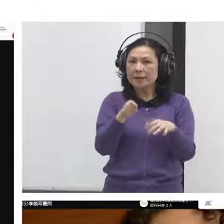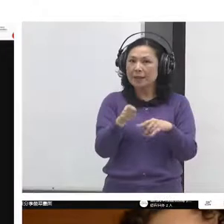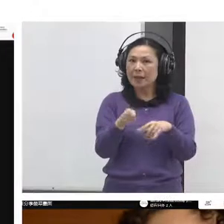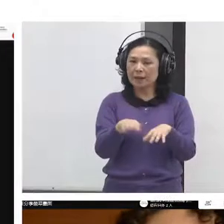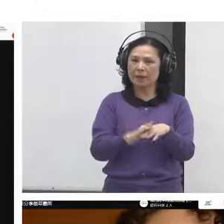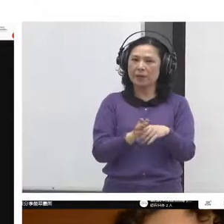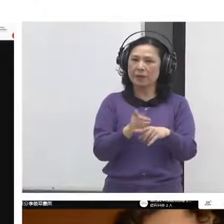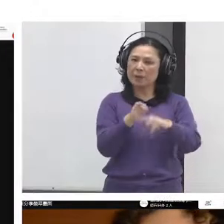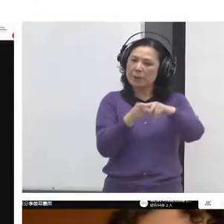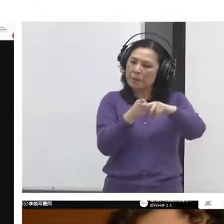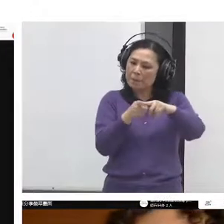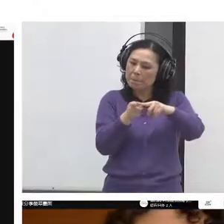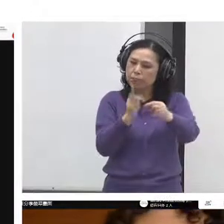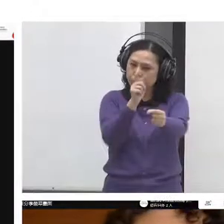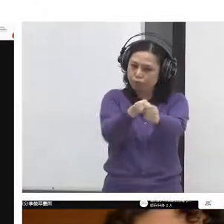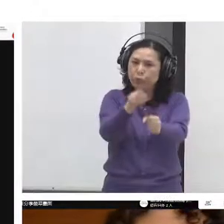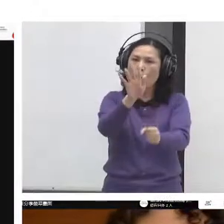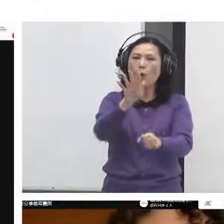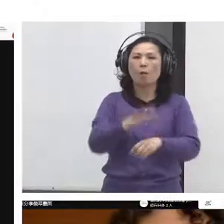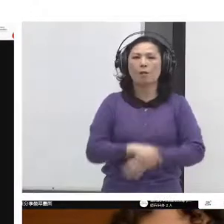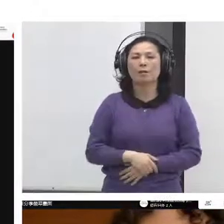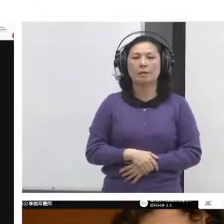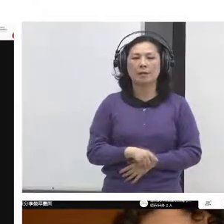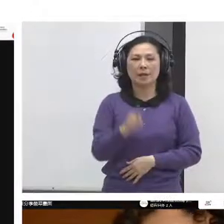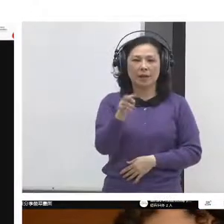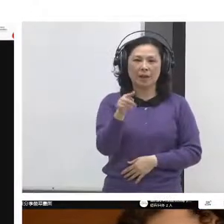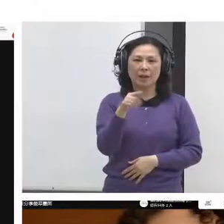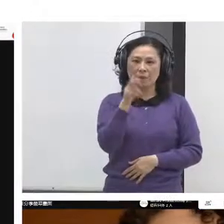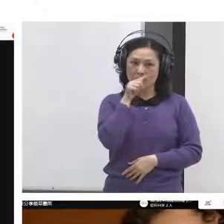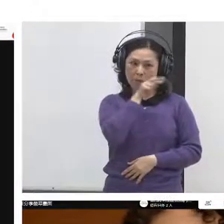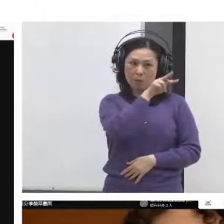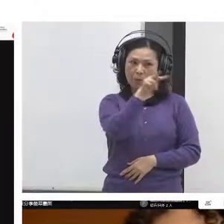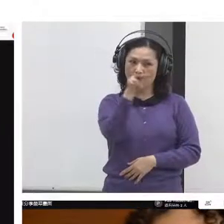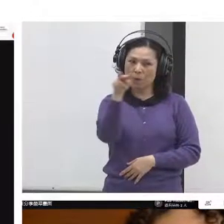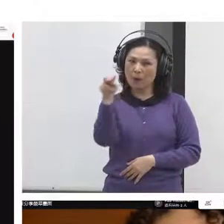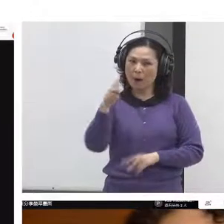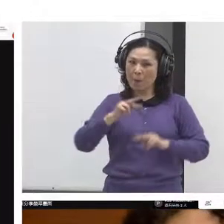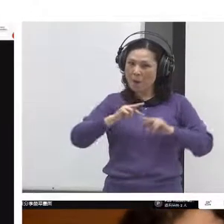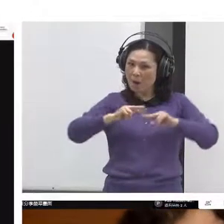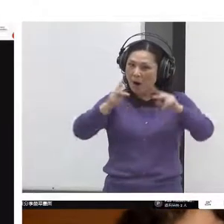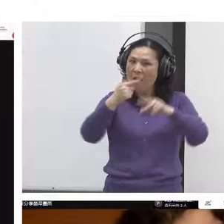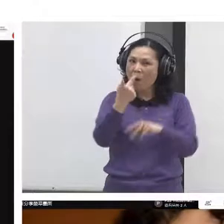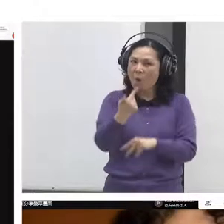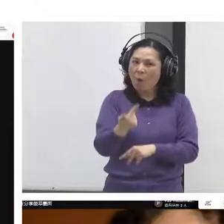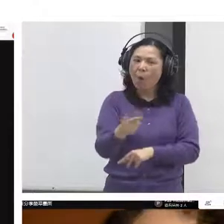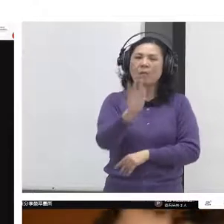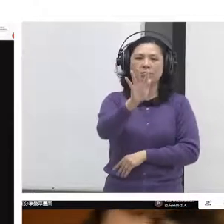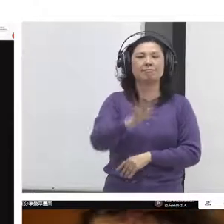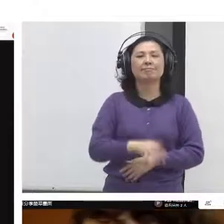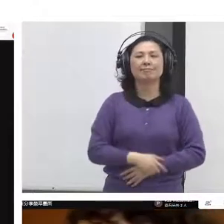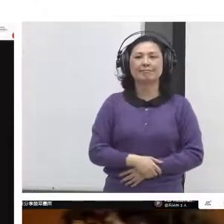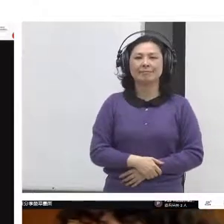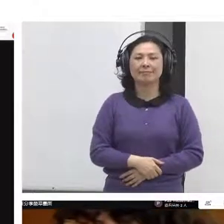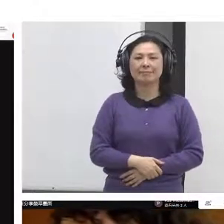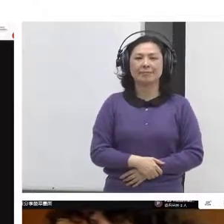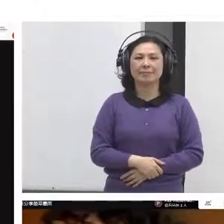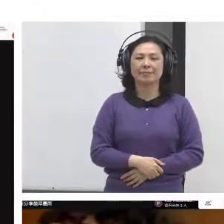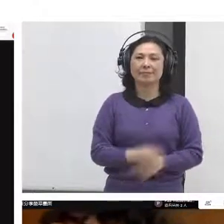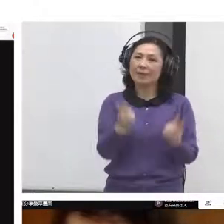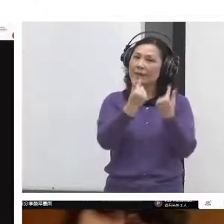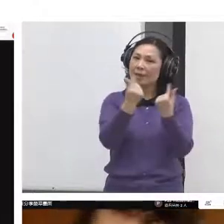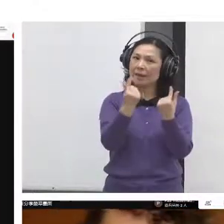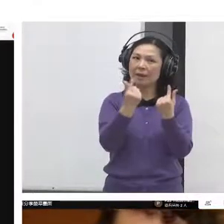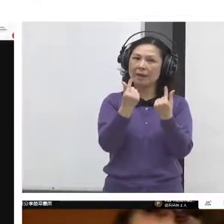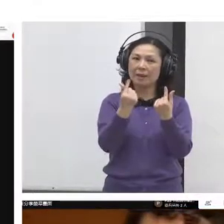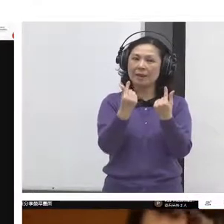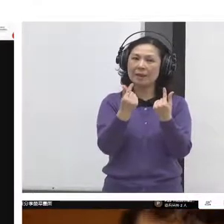of our advocacy for assemblies in the shape of the local campaign. And this will be my last slide, then